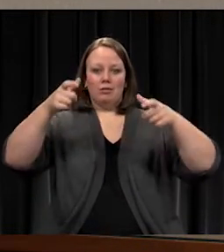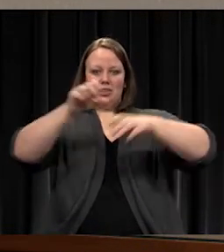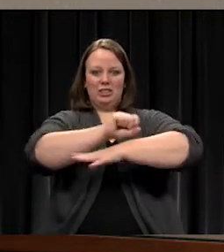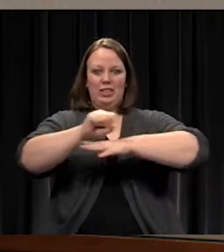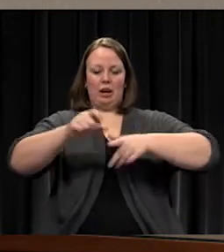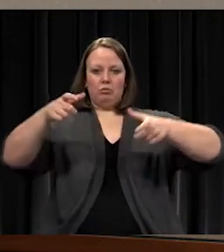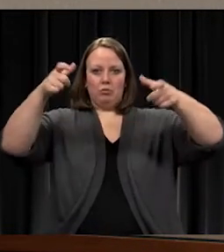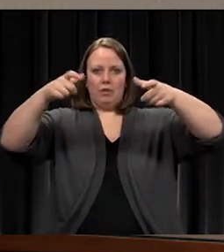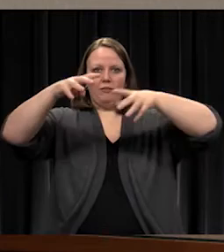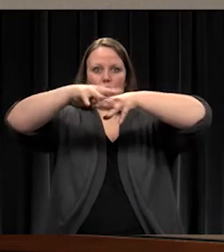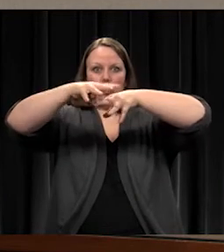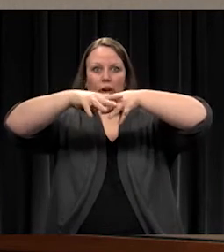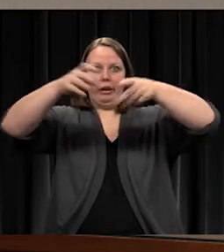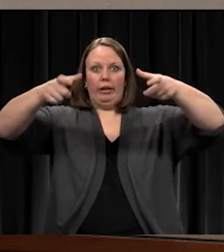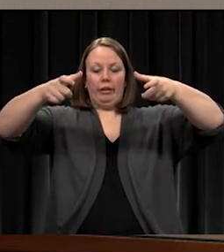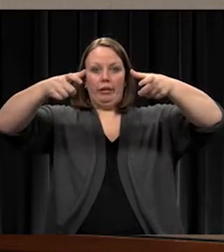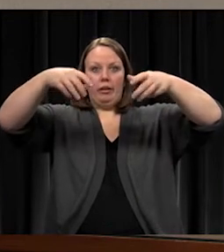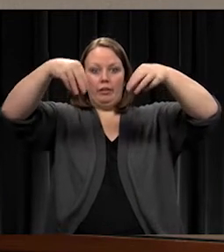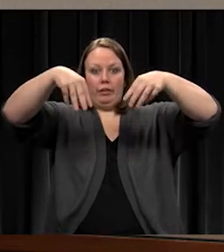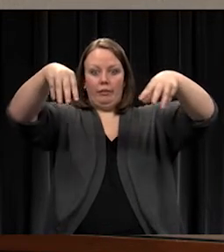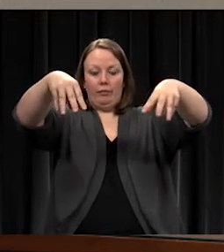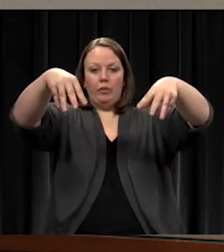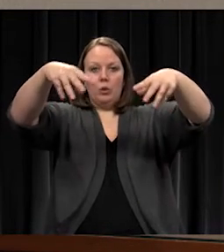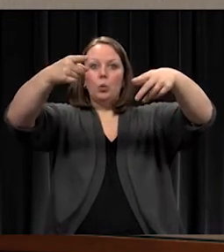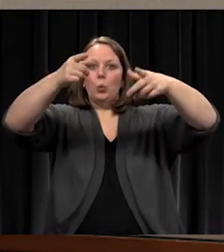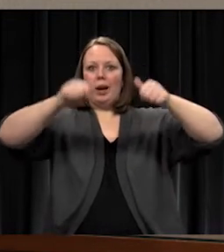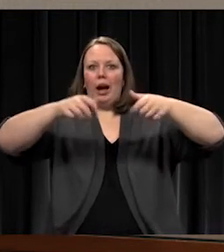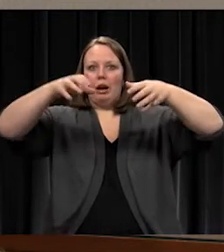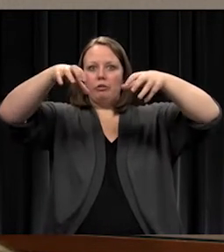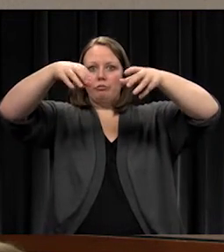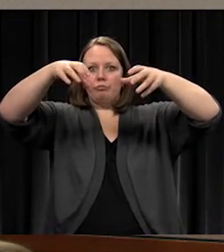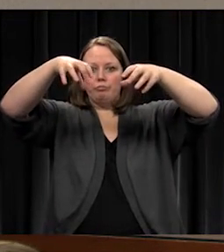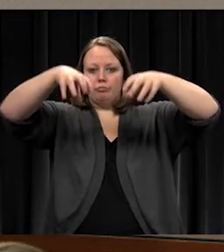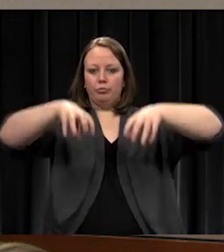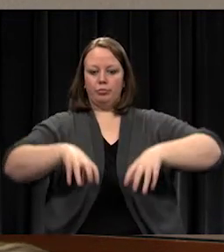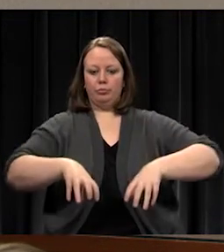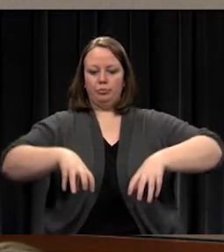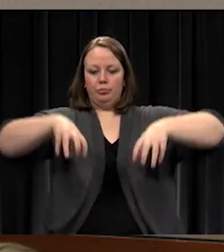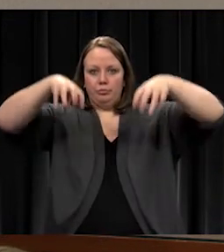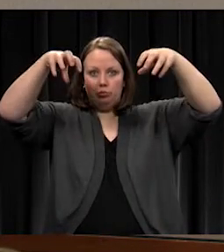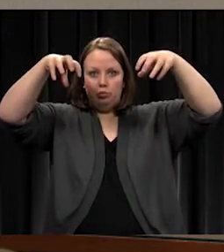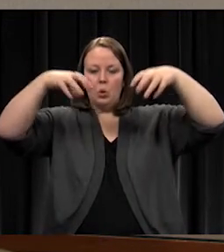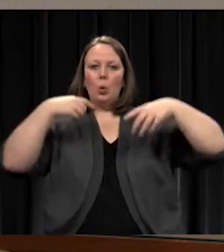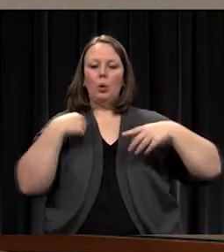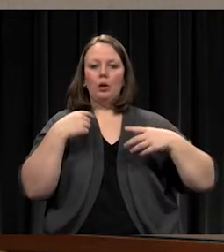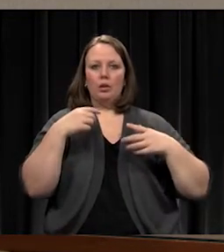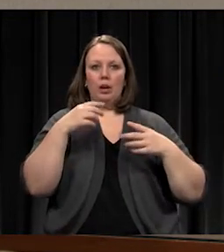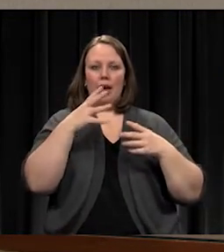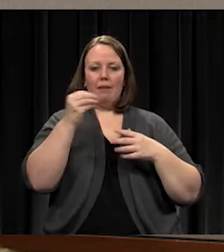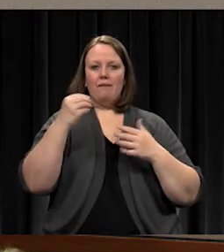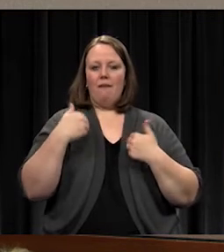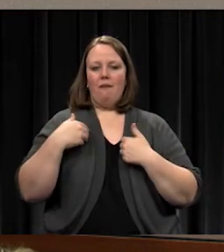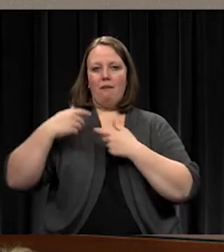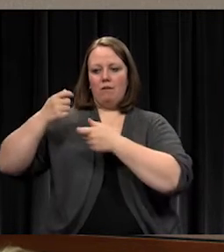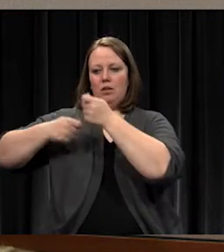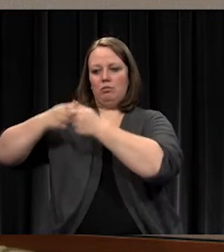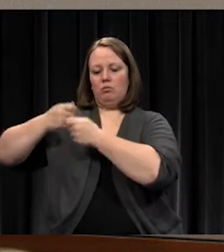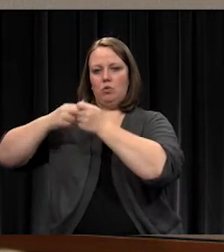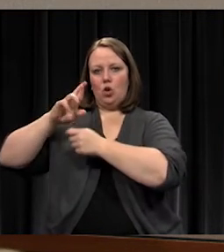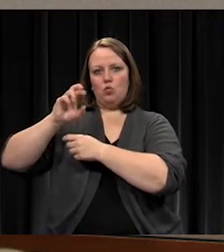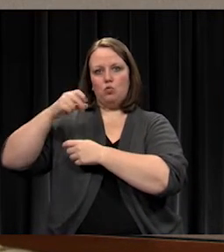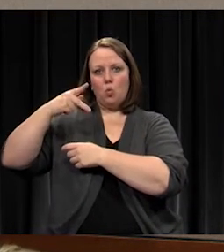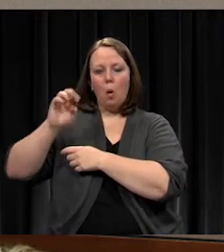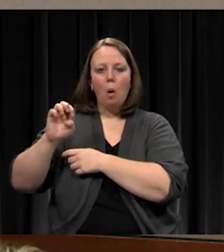adjust the lighting and then raise it back into place. What's in the base bid is a manual system with ropes and pulleys to lower that.